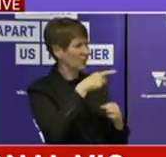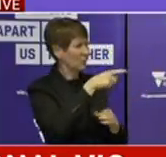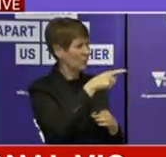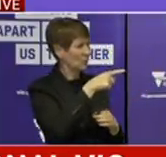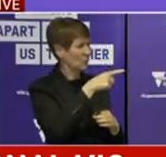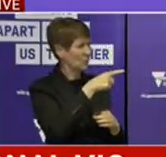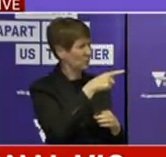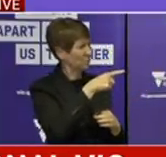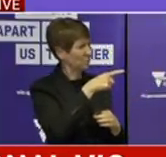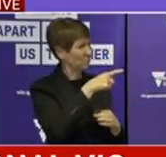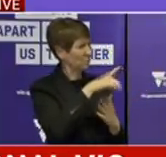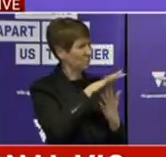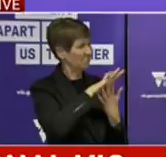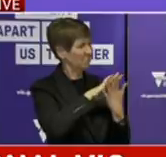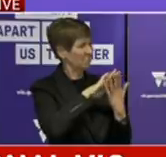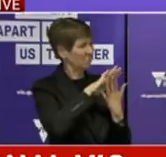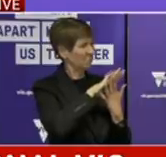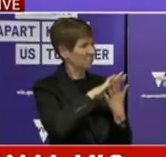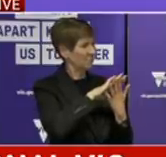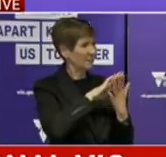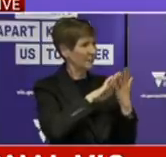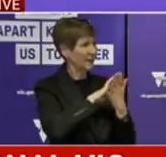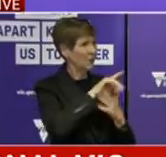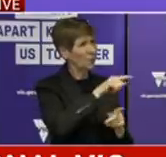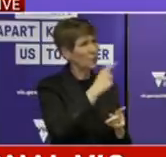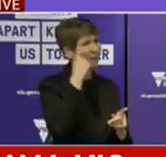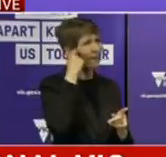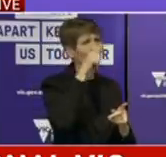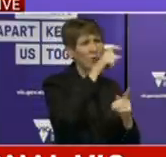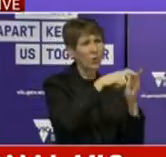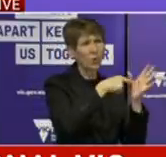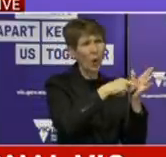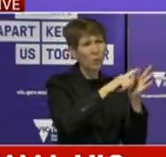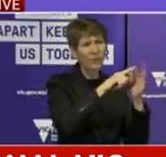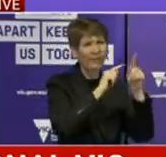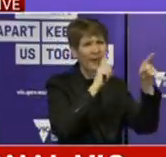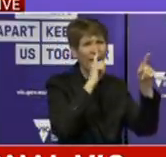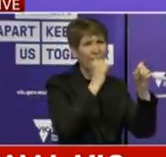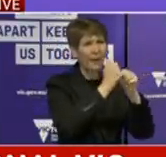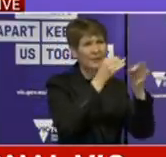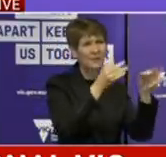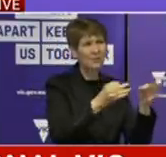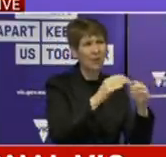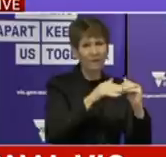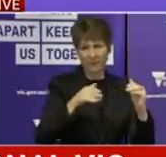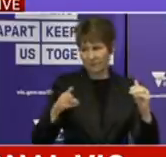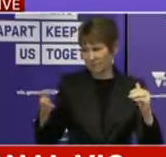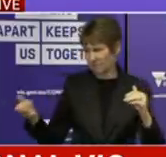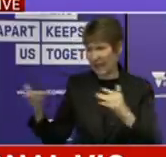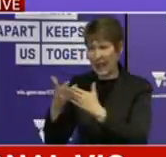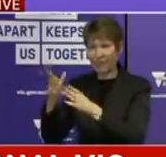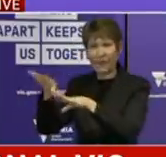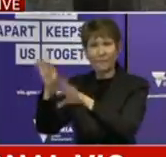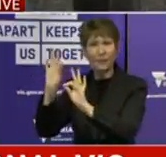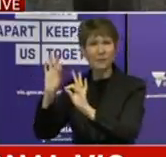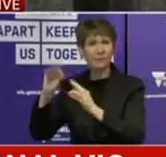in a position to make judgements about that procurement process, then I don't think that's accurate. No, it more relates